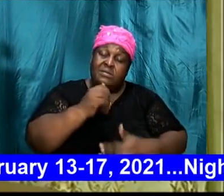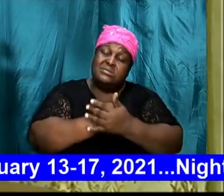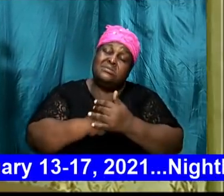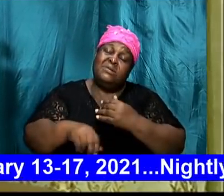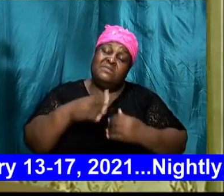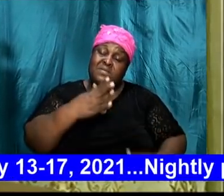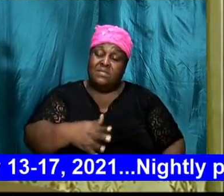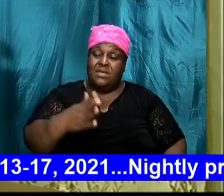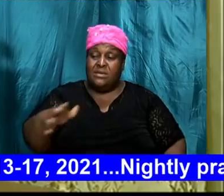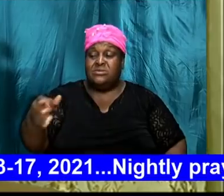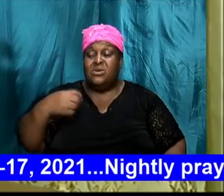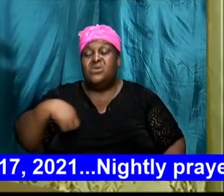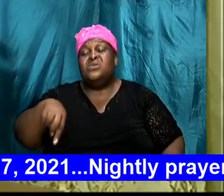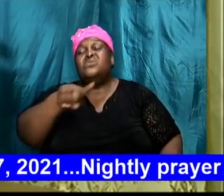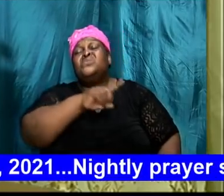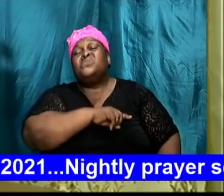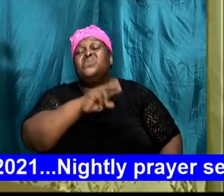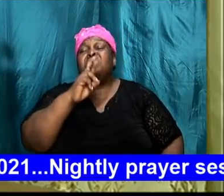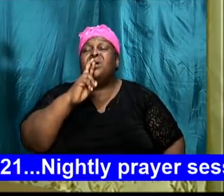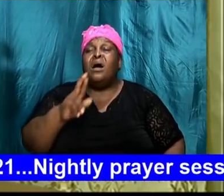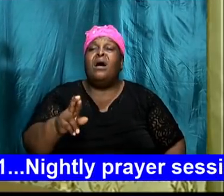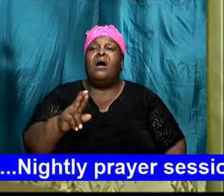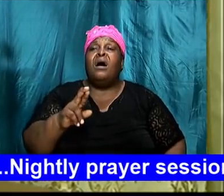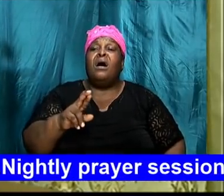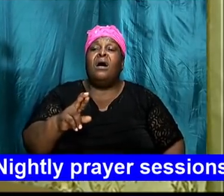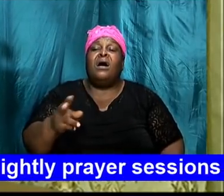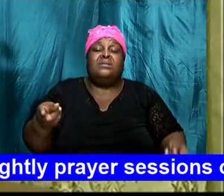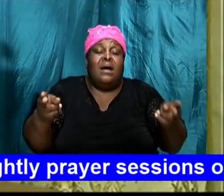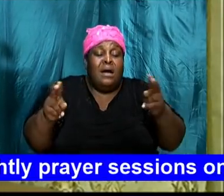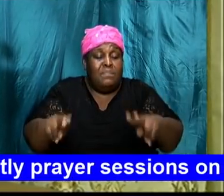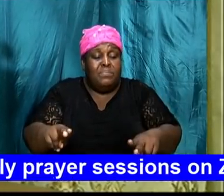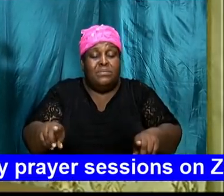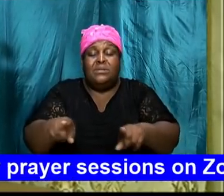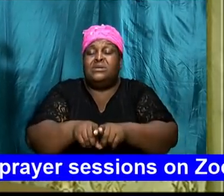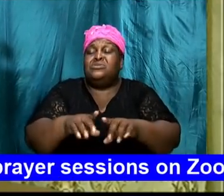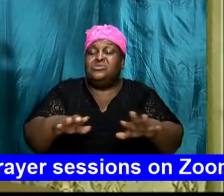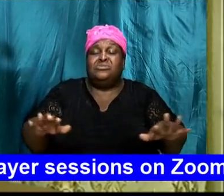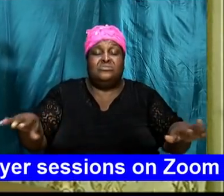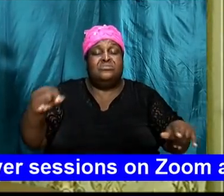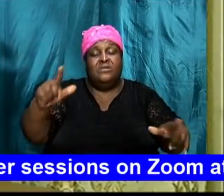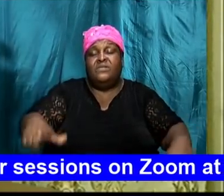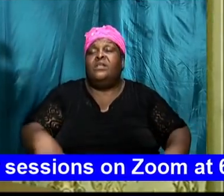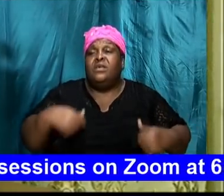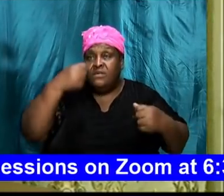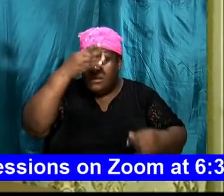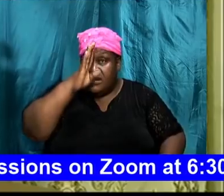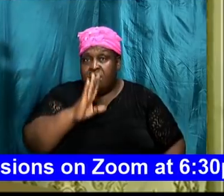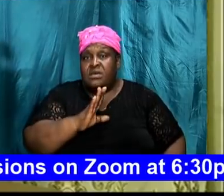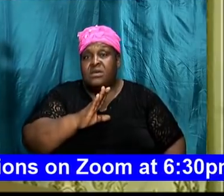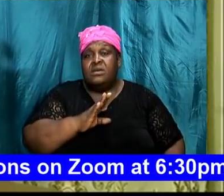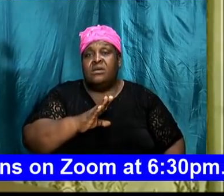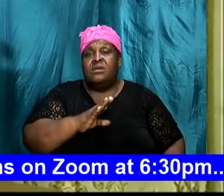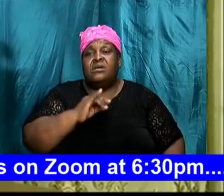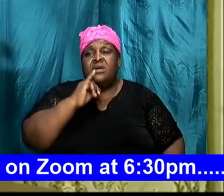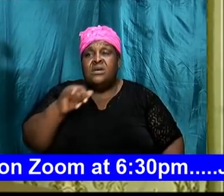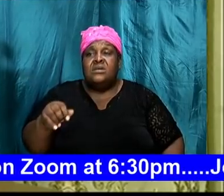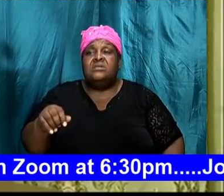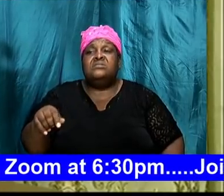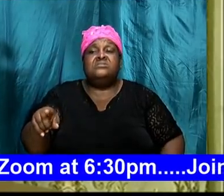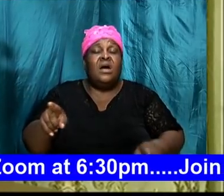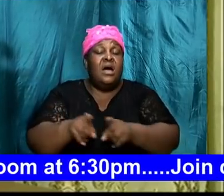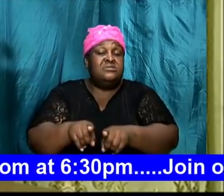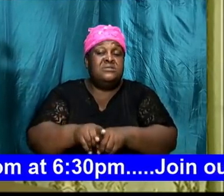that we are going through right now as children of the living God is as a direct result